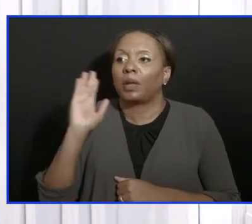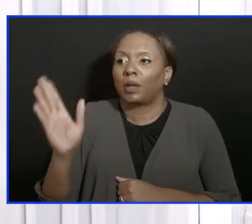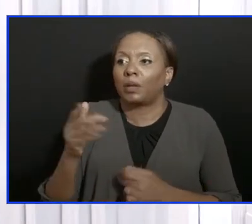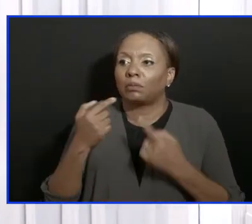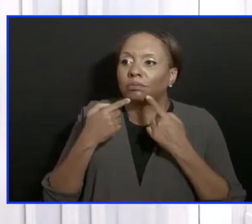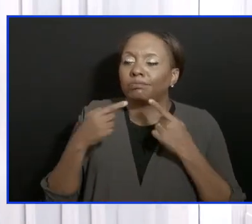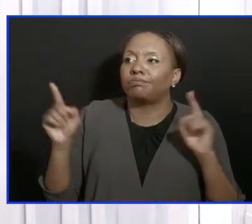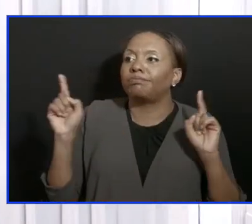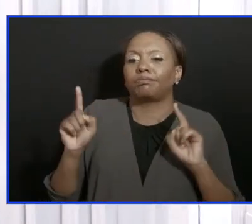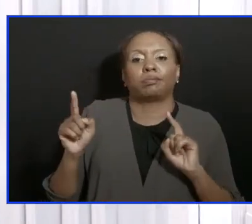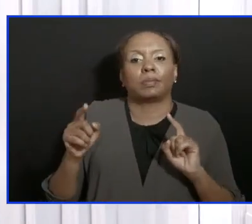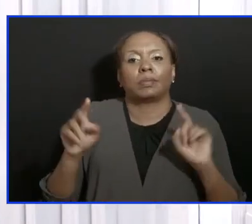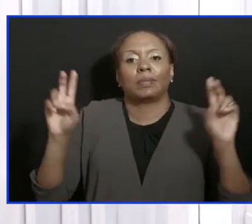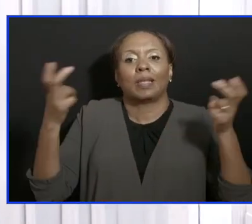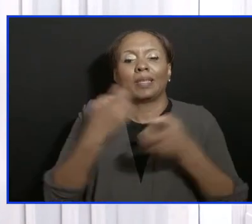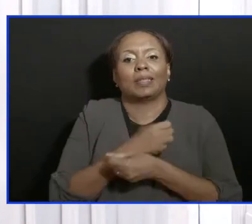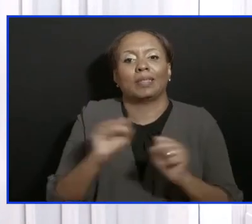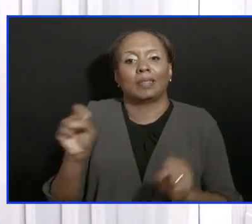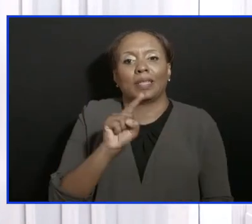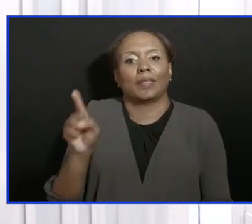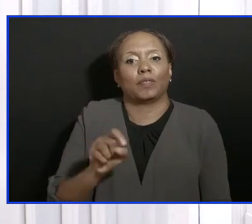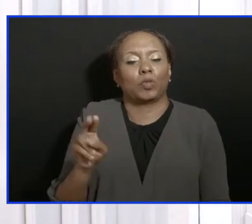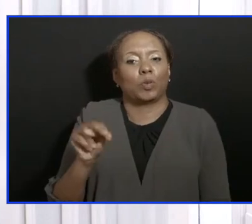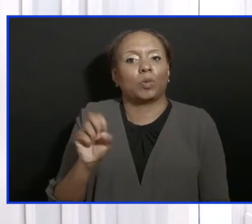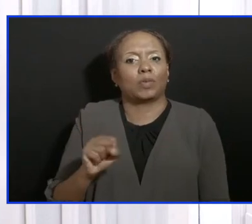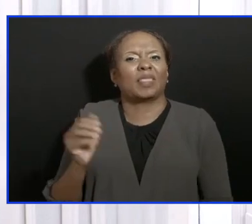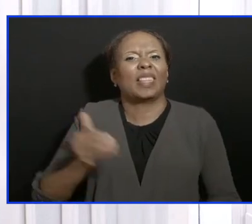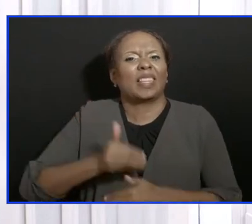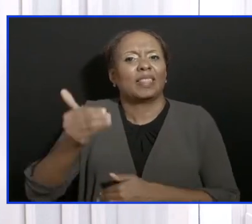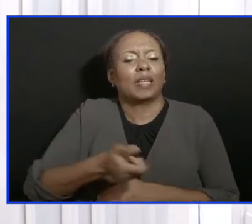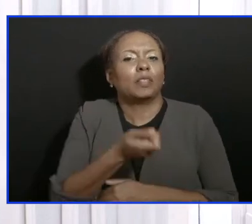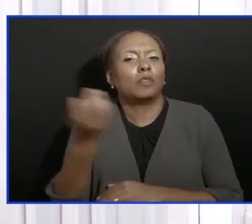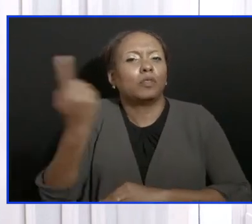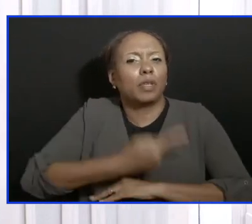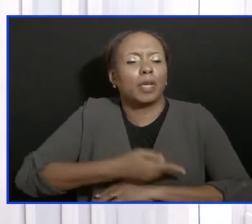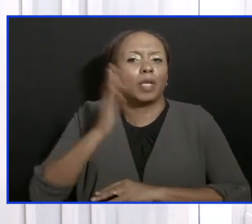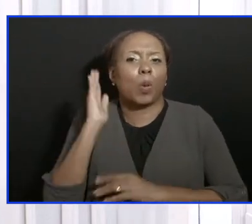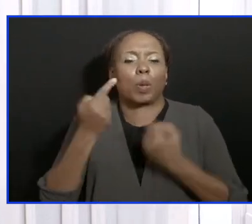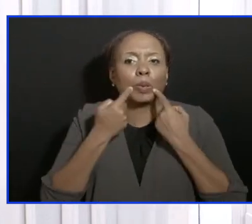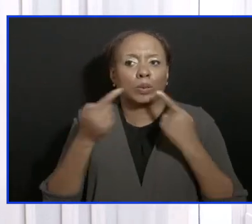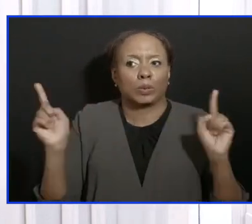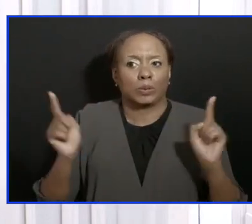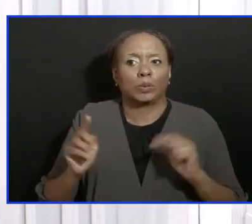do in the next few days. And therefore, the empowering directive allows us to do that.